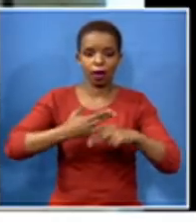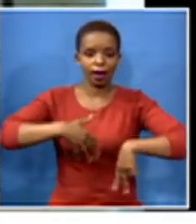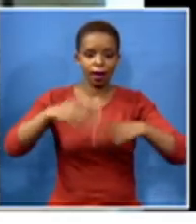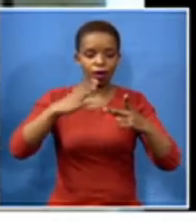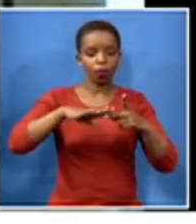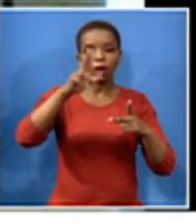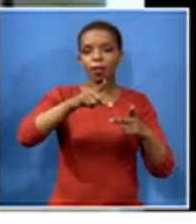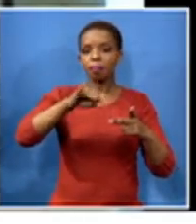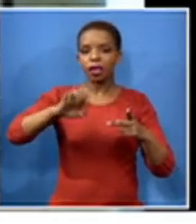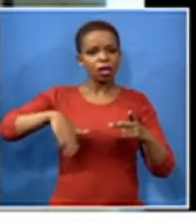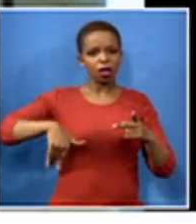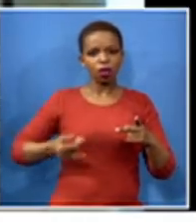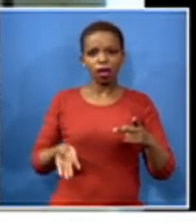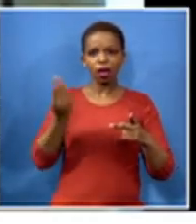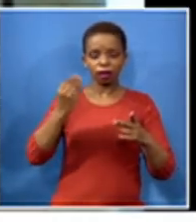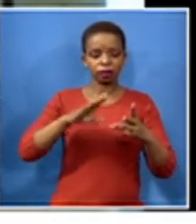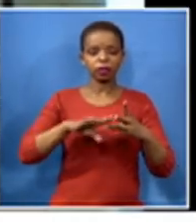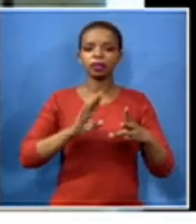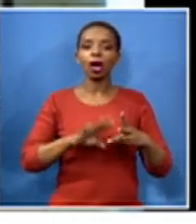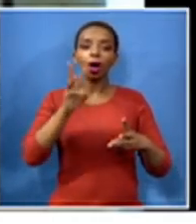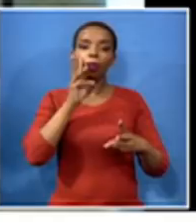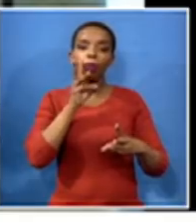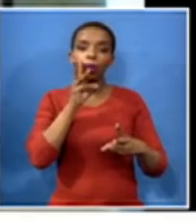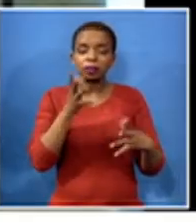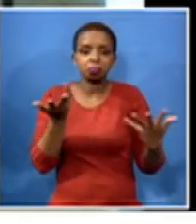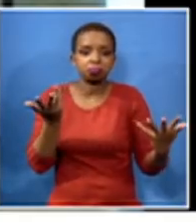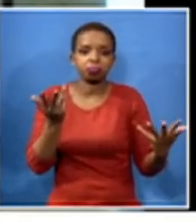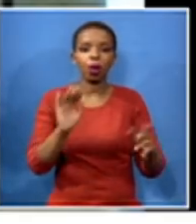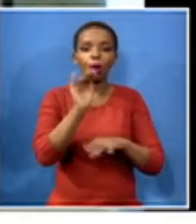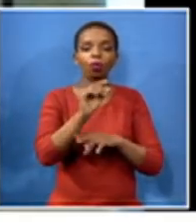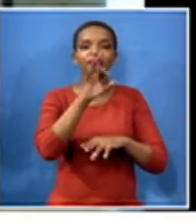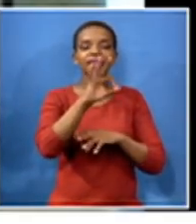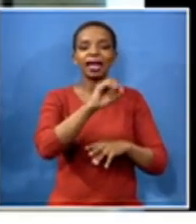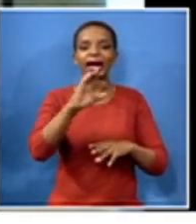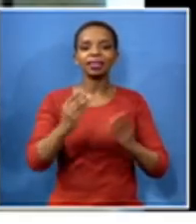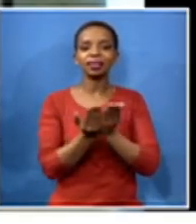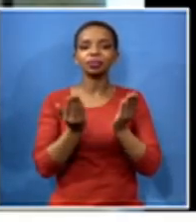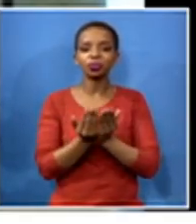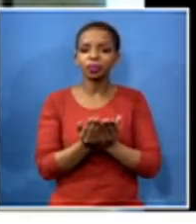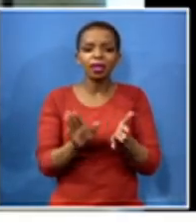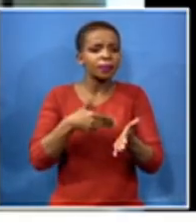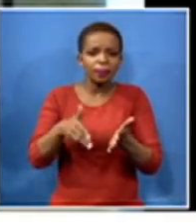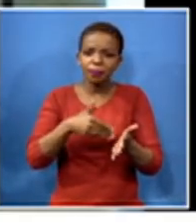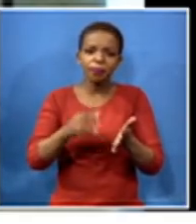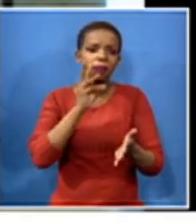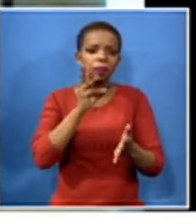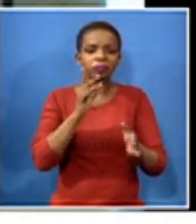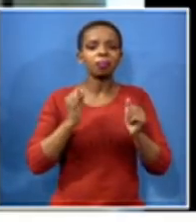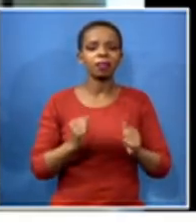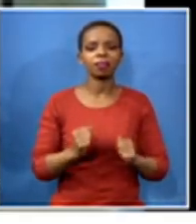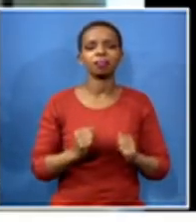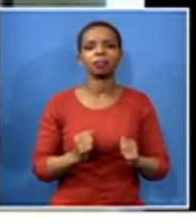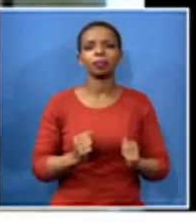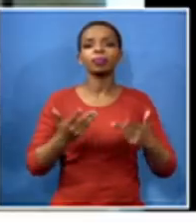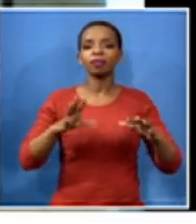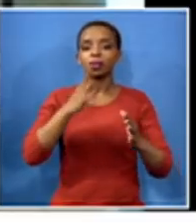talking about water where more than 300 schools in the greater kzn area are still without water and we were promised that that would have been sorted